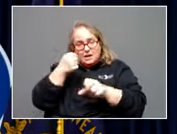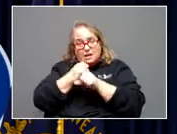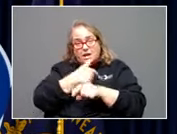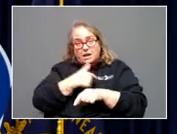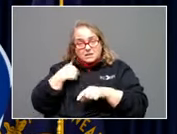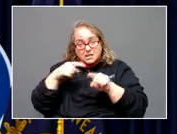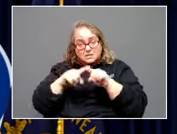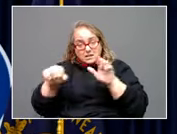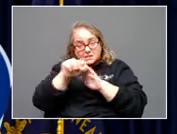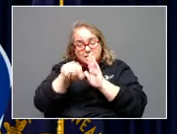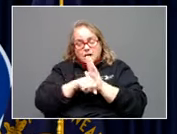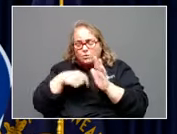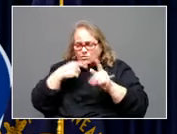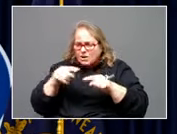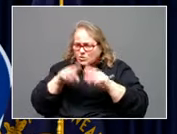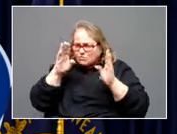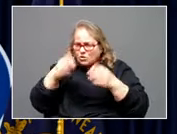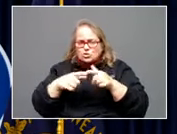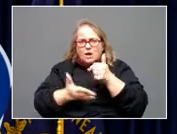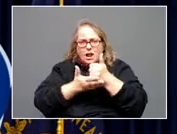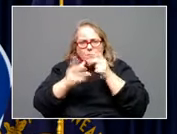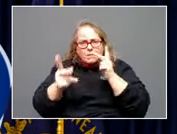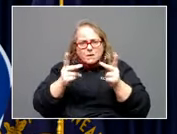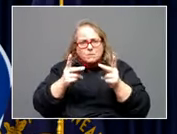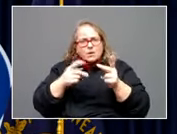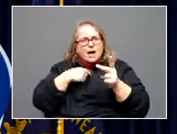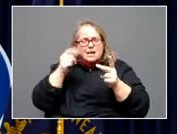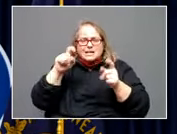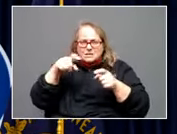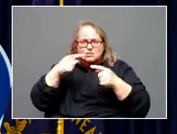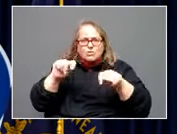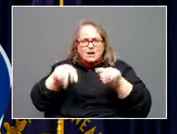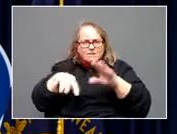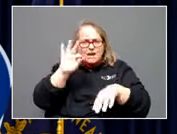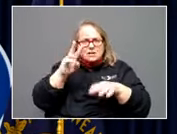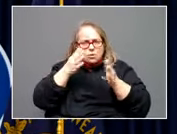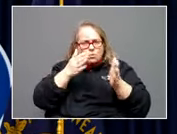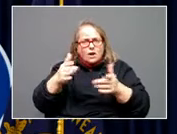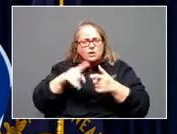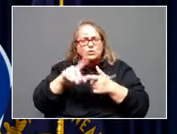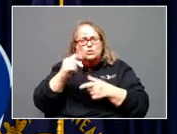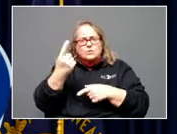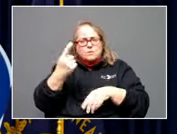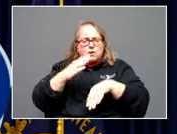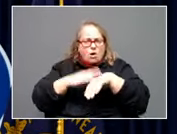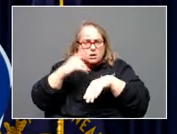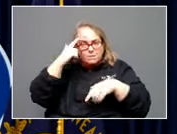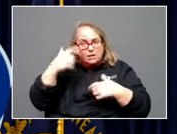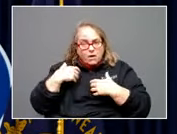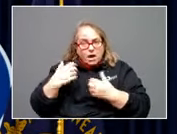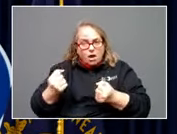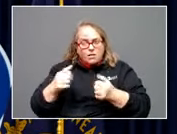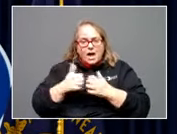focus on helping the people of the region, but I'm going to try to find a way to do something on mental health coming out of this